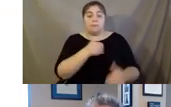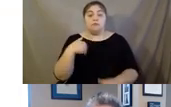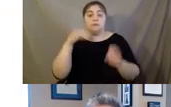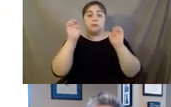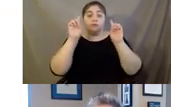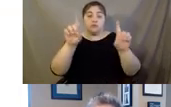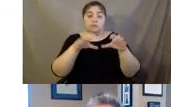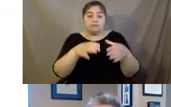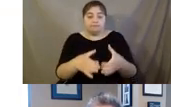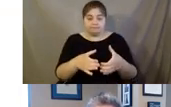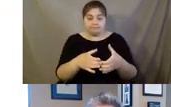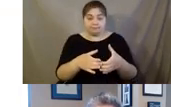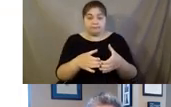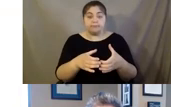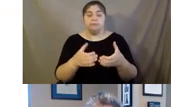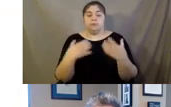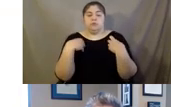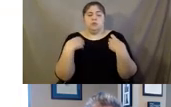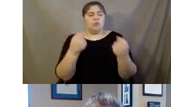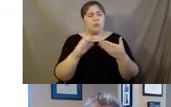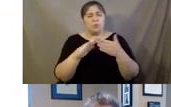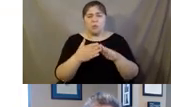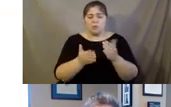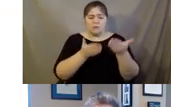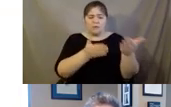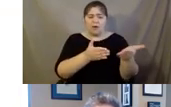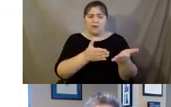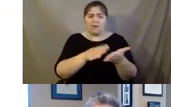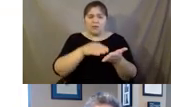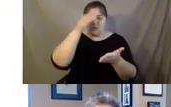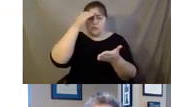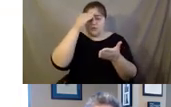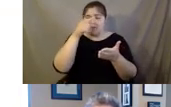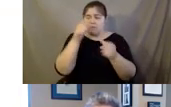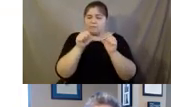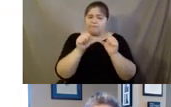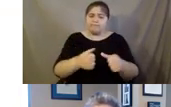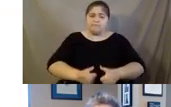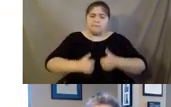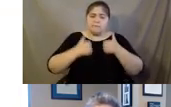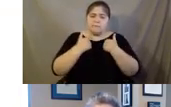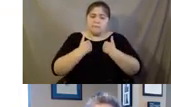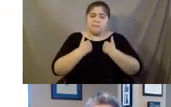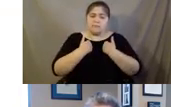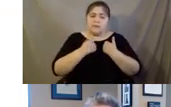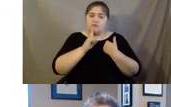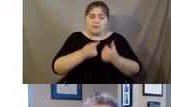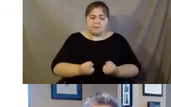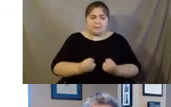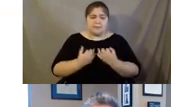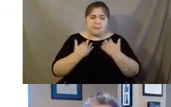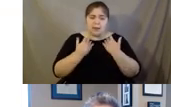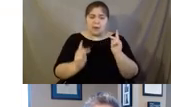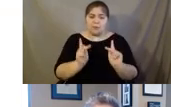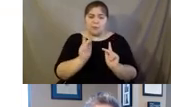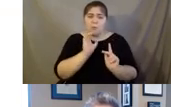strengthens communities by providing lifelong learning and service opportunities that inspire diverse audiences of people over